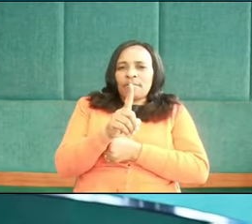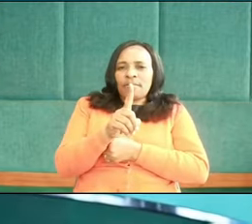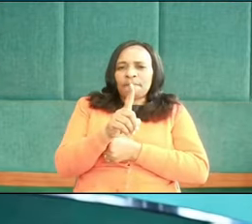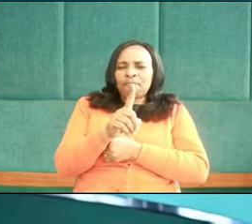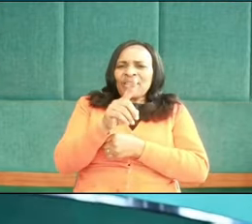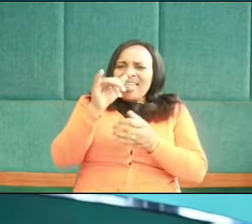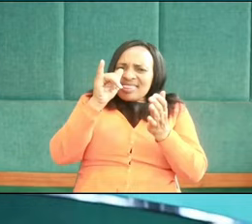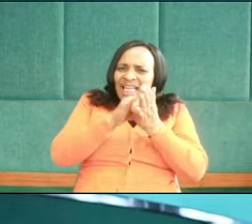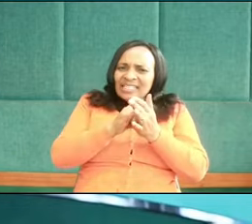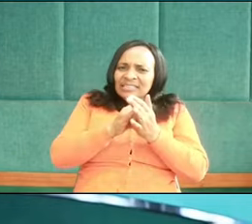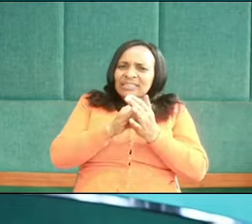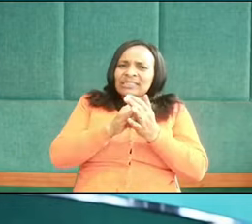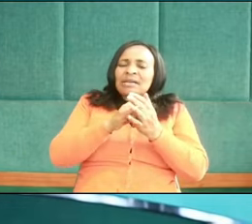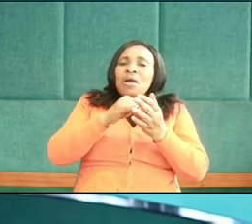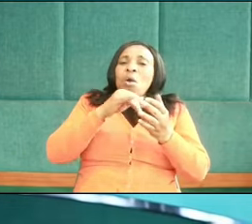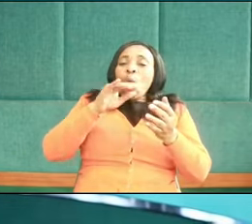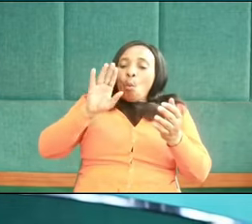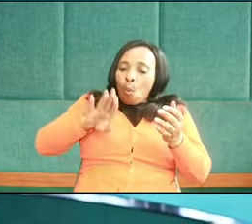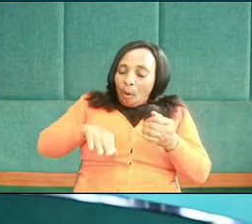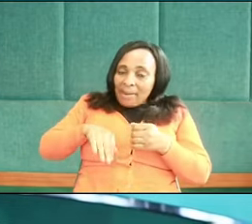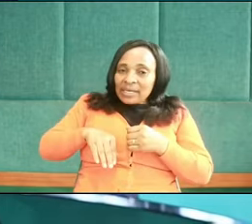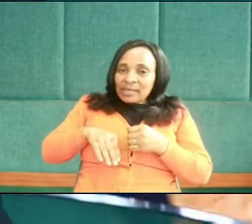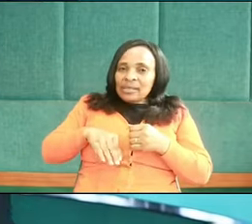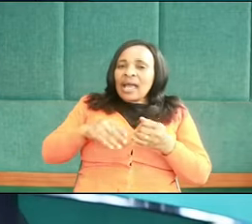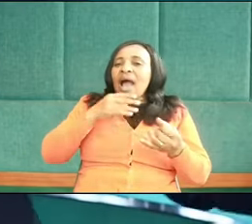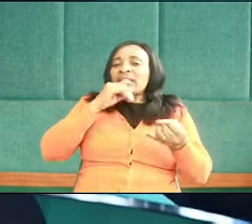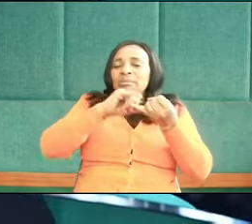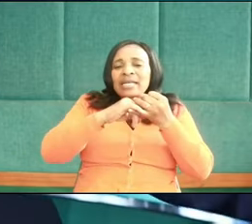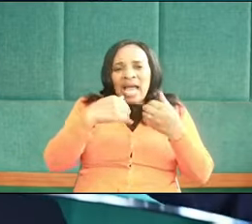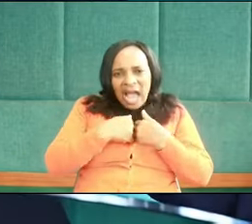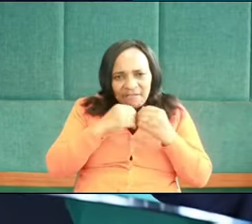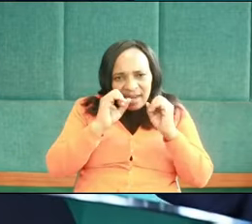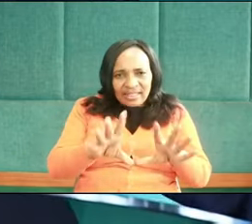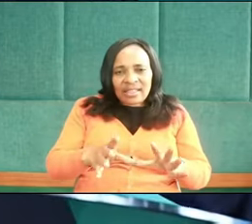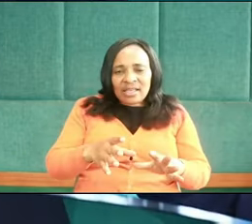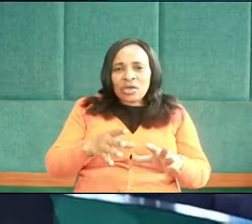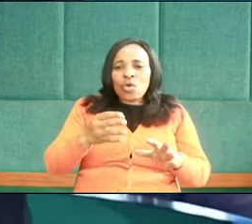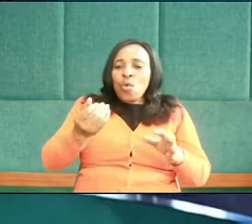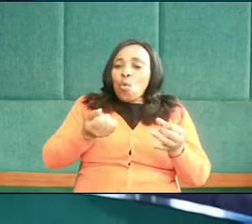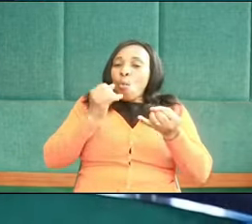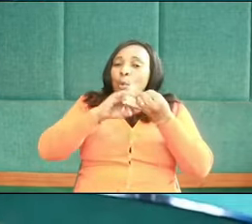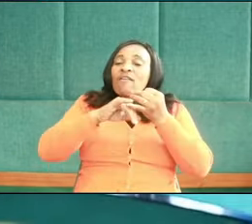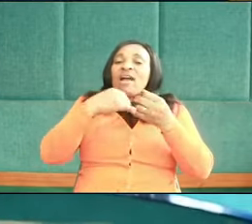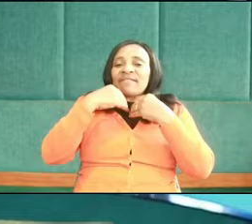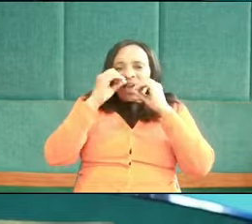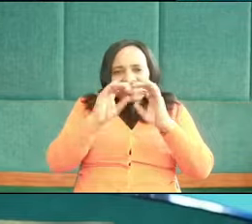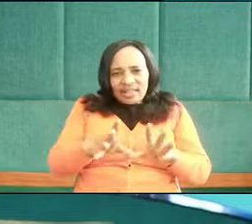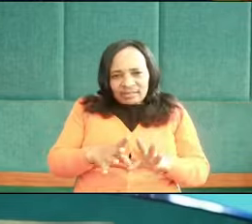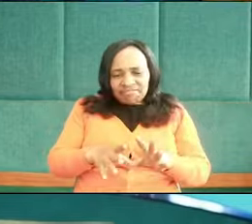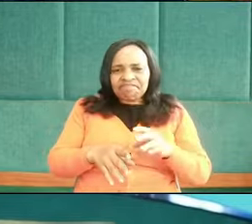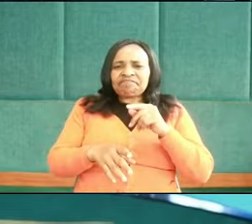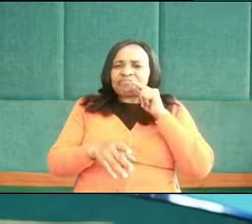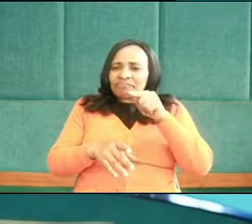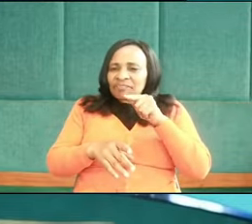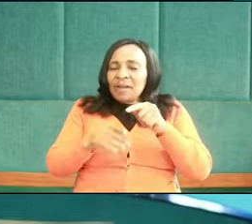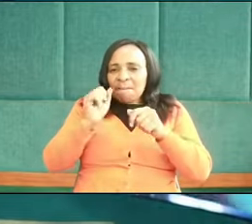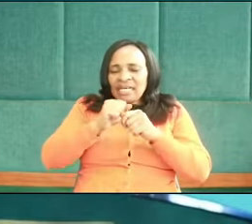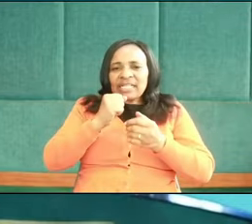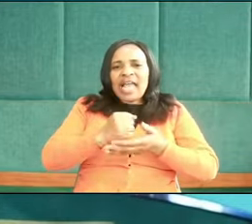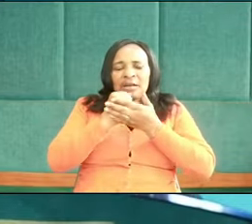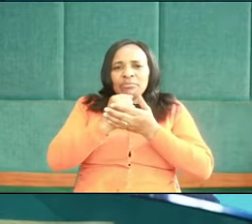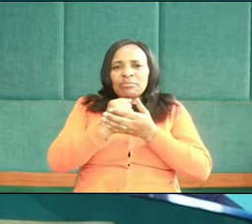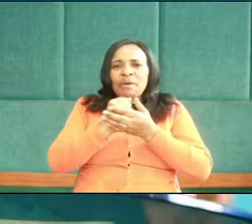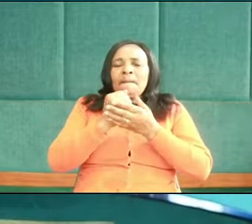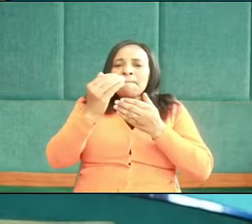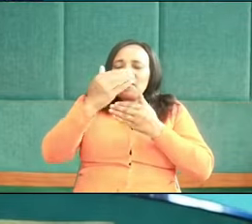that widow that you left in destitution and you brought huge chunk of offering to give to